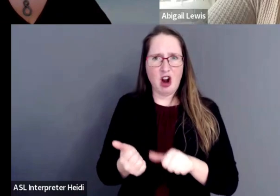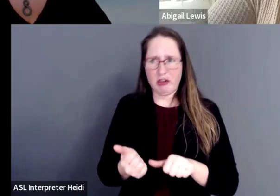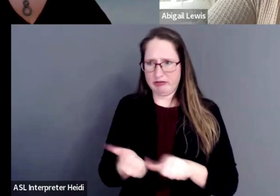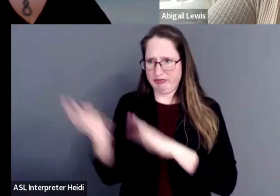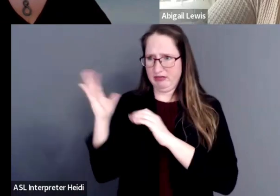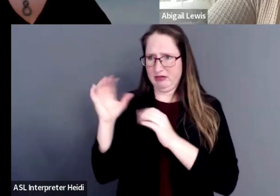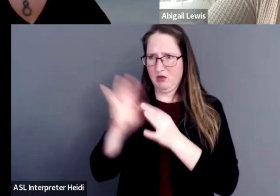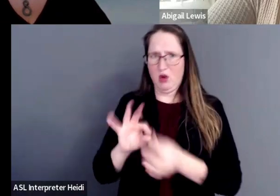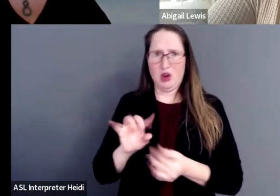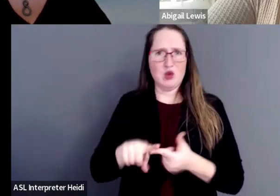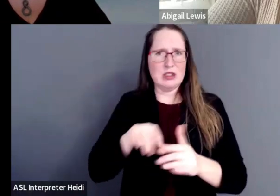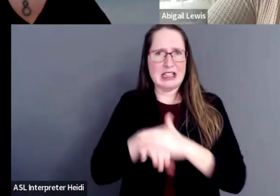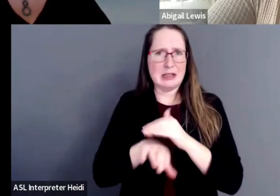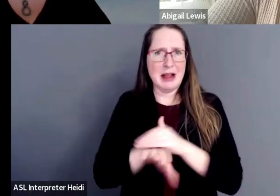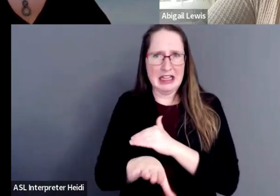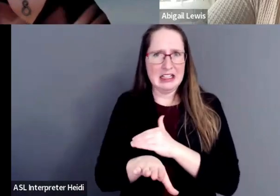that.